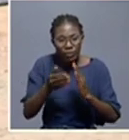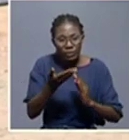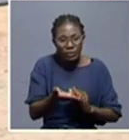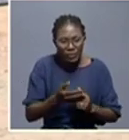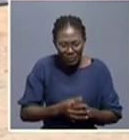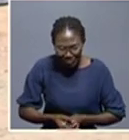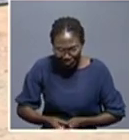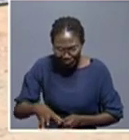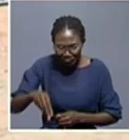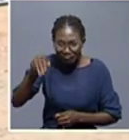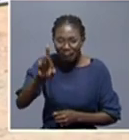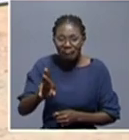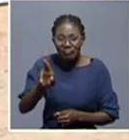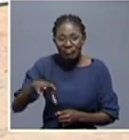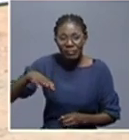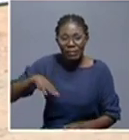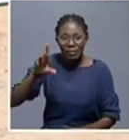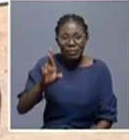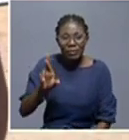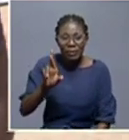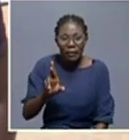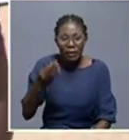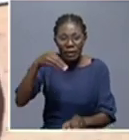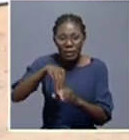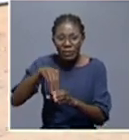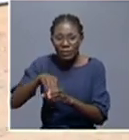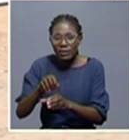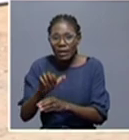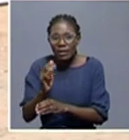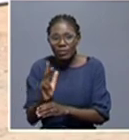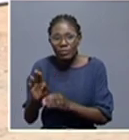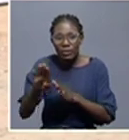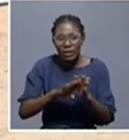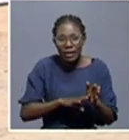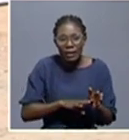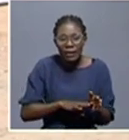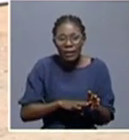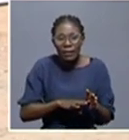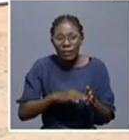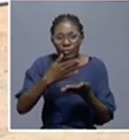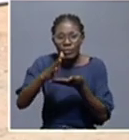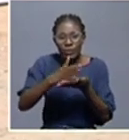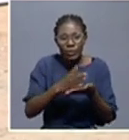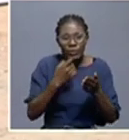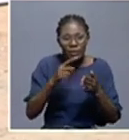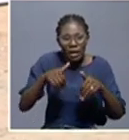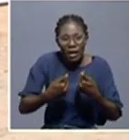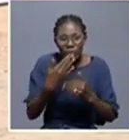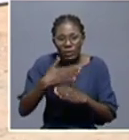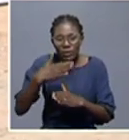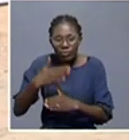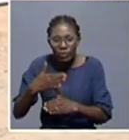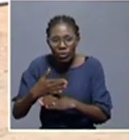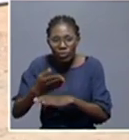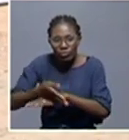Mahaika region, and the Governor Piyo Kanata have been among the Dignities that have shared how the operation of this border will assist,